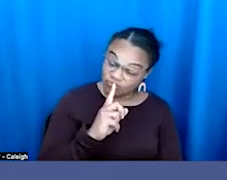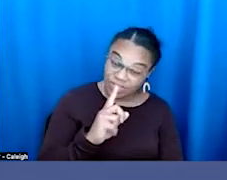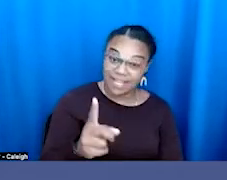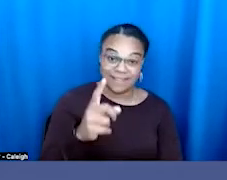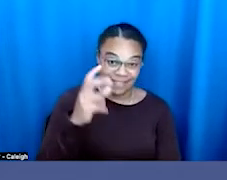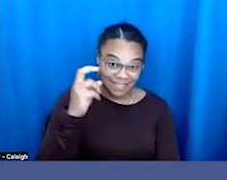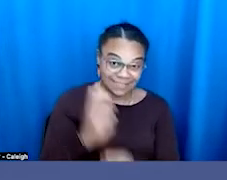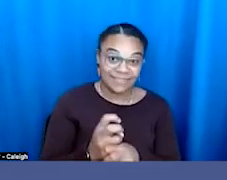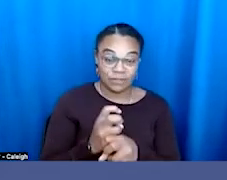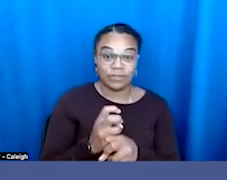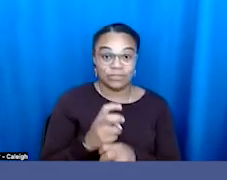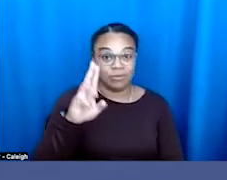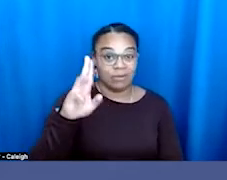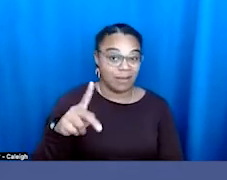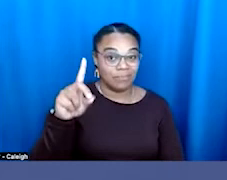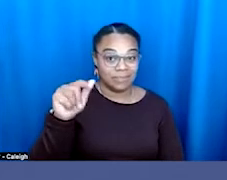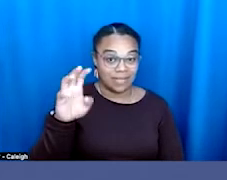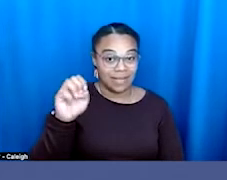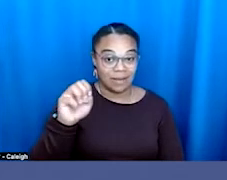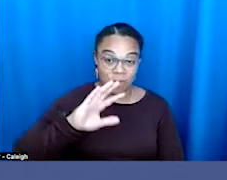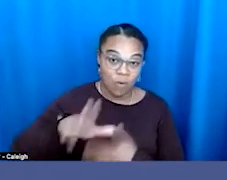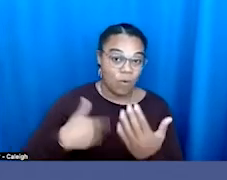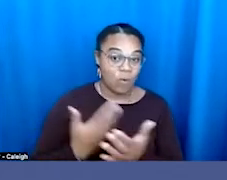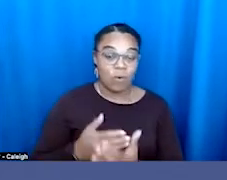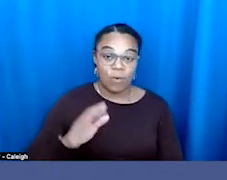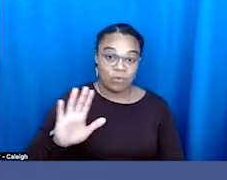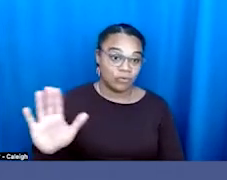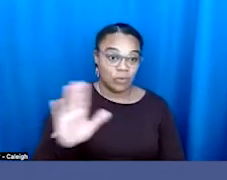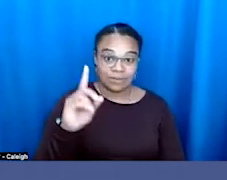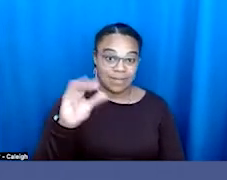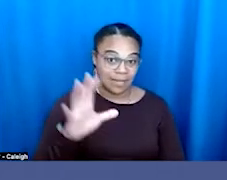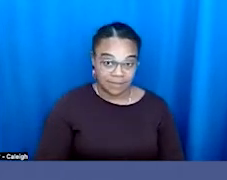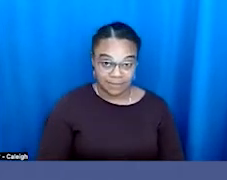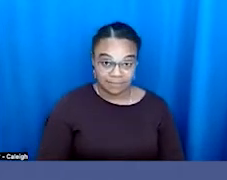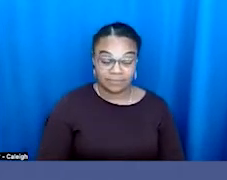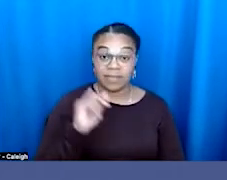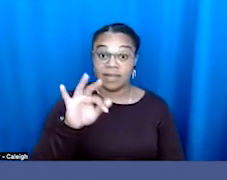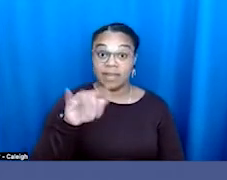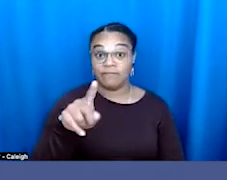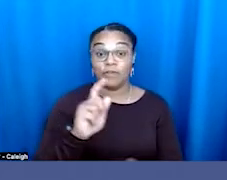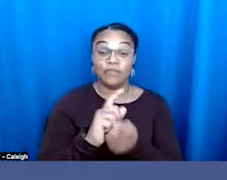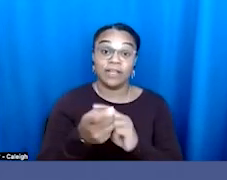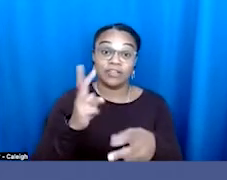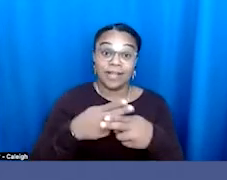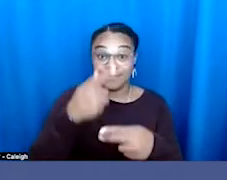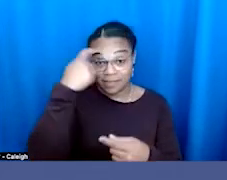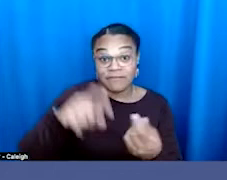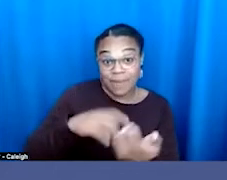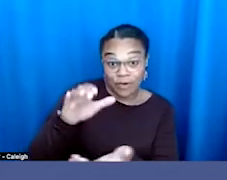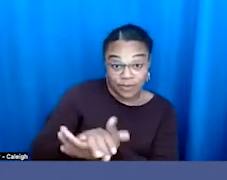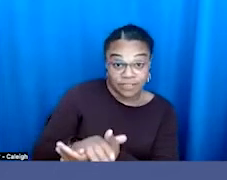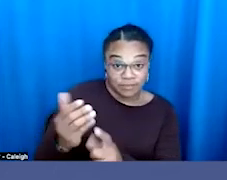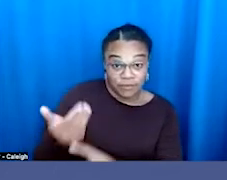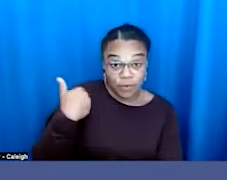to update it on all of your documents. If you've ever changed your name because you got married, you